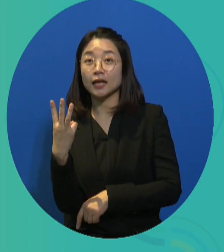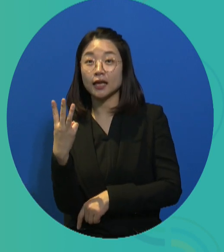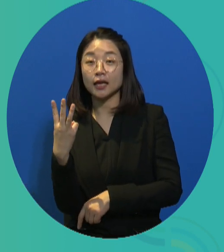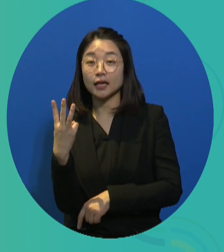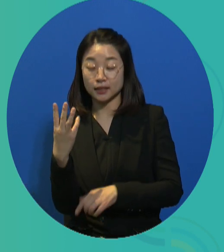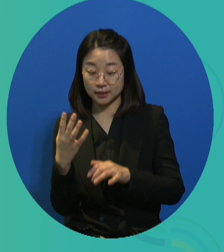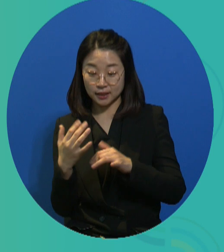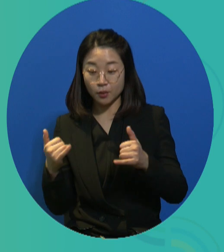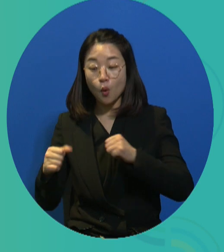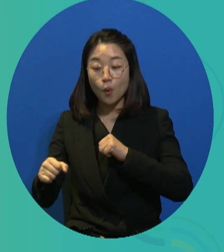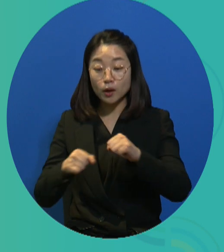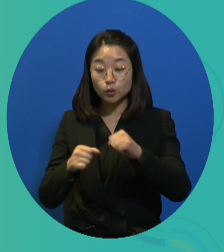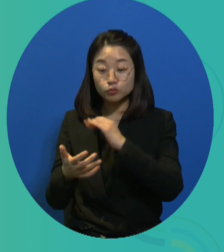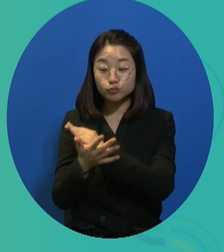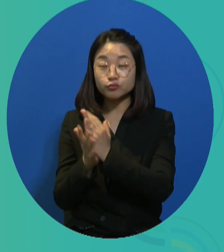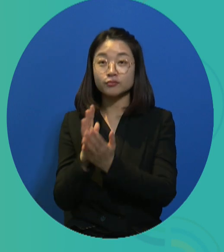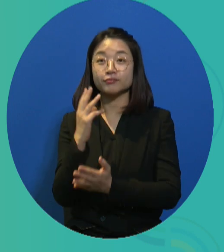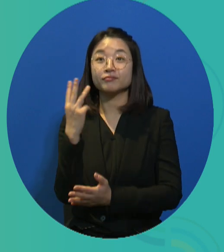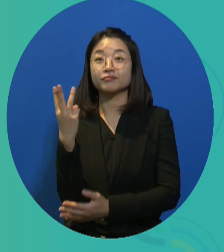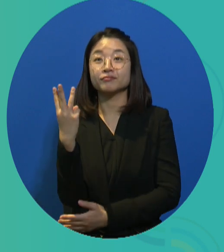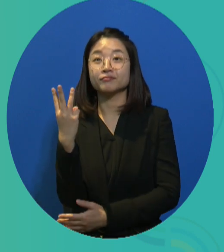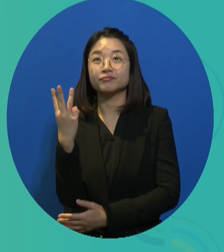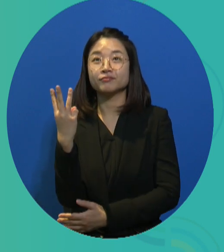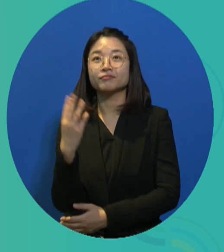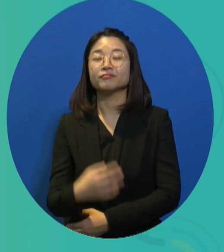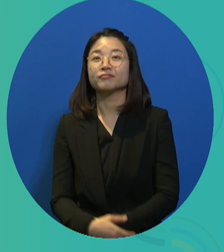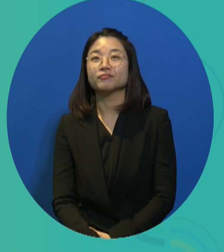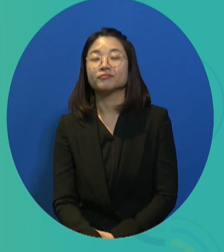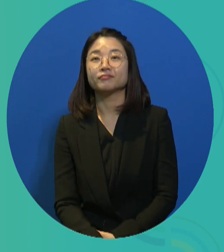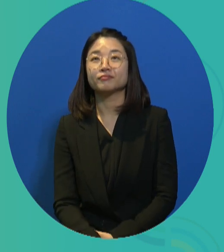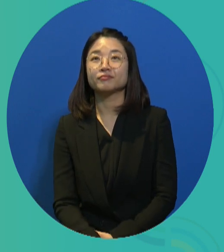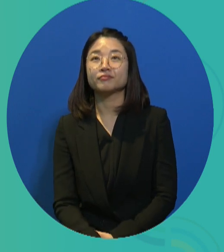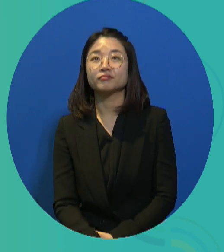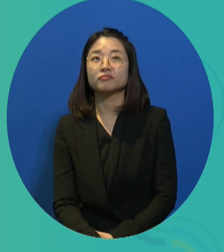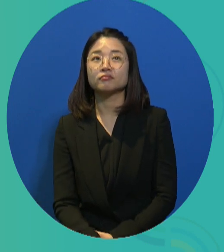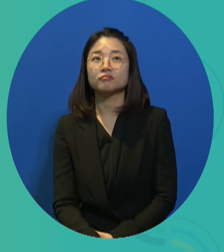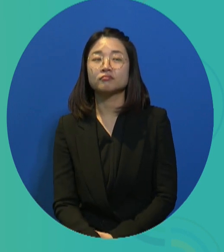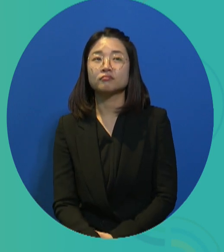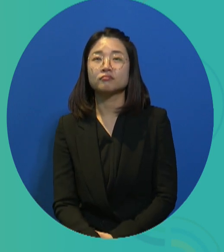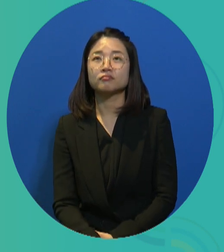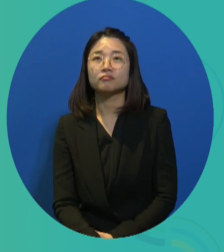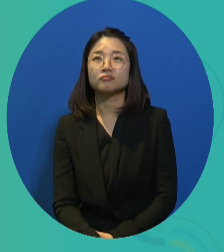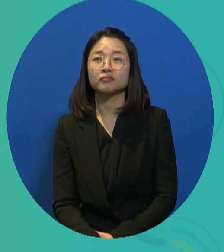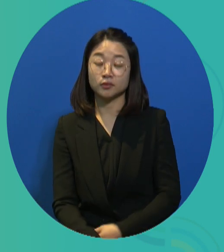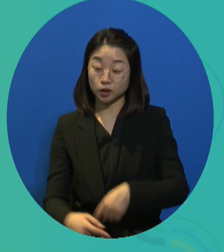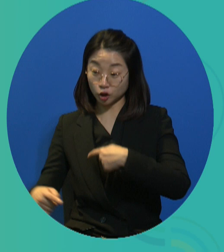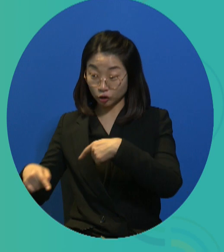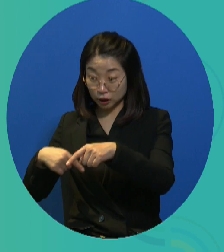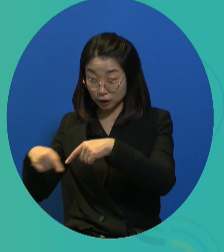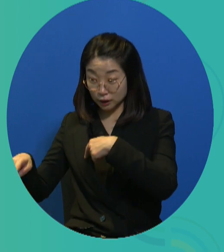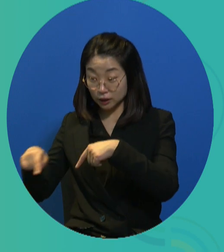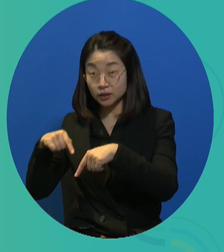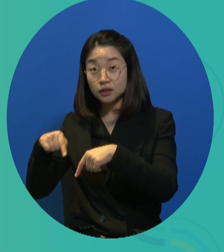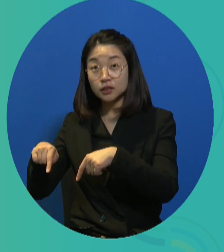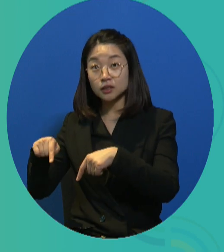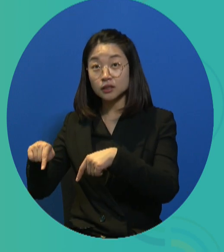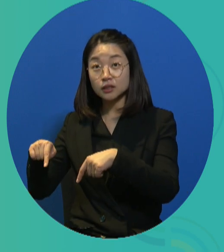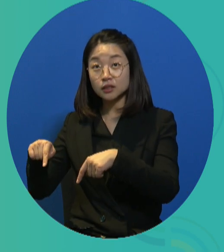Basically, these are economic activities, cultural activities, and political activities. In many cases,